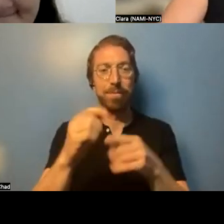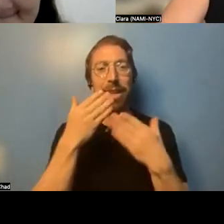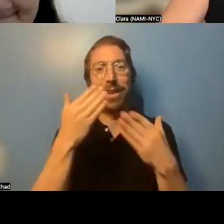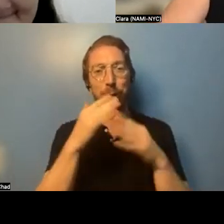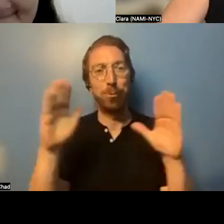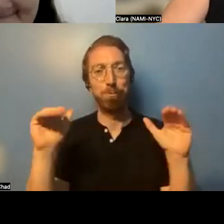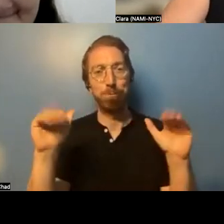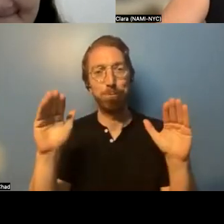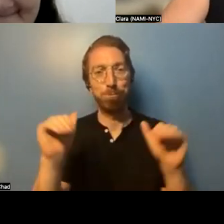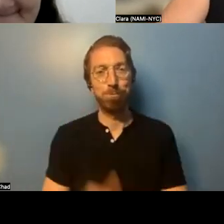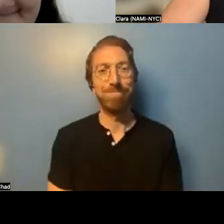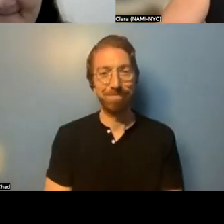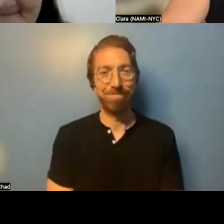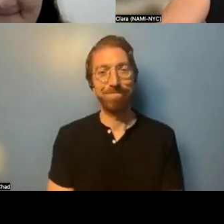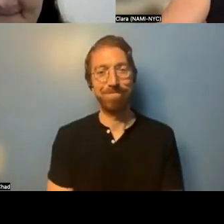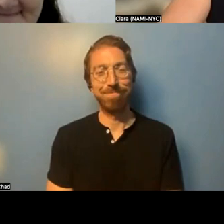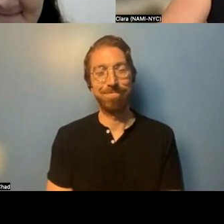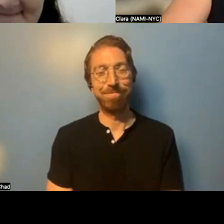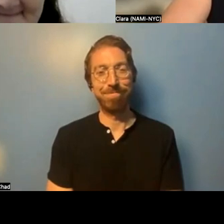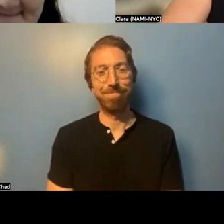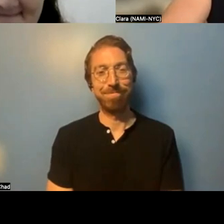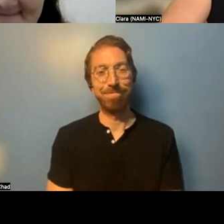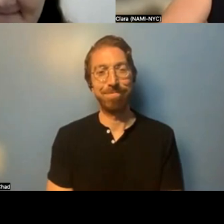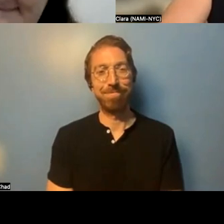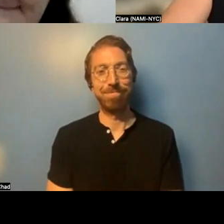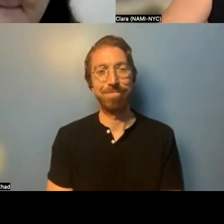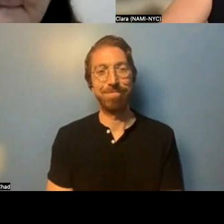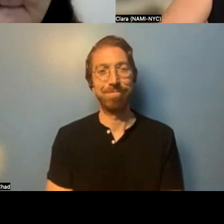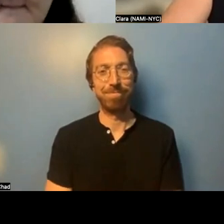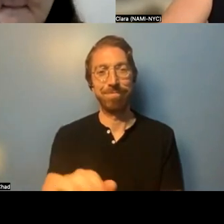for being here.